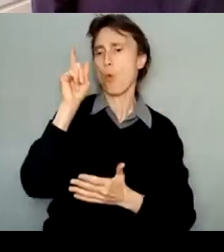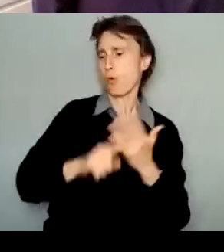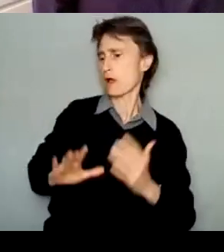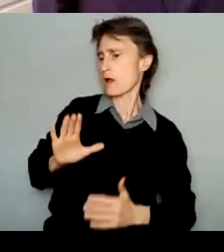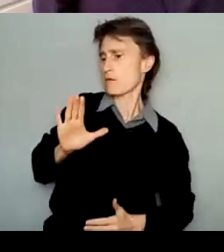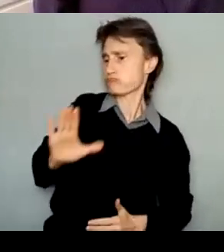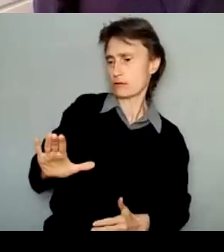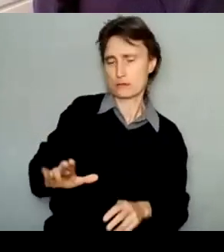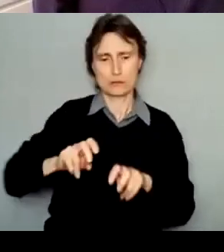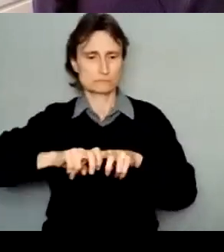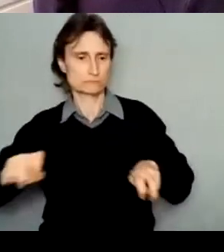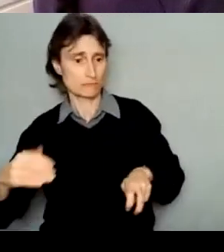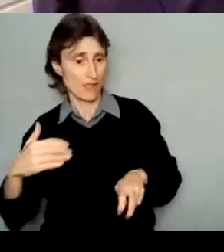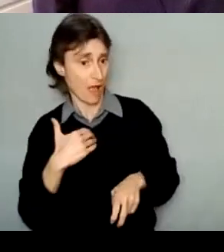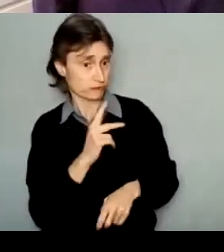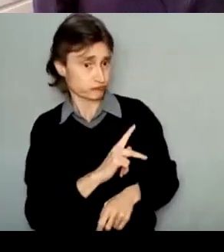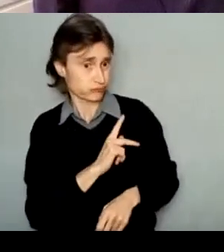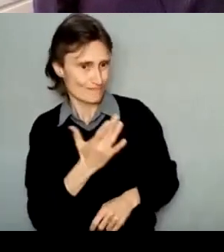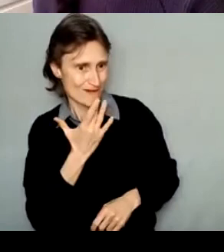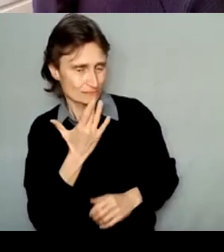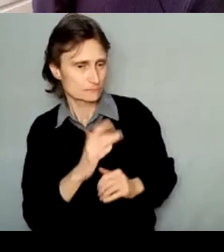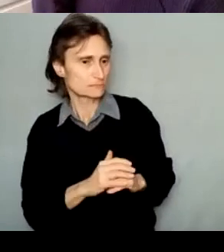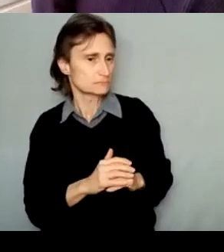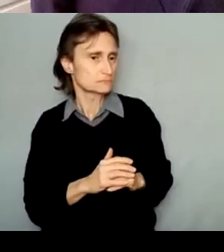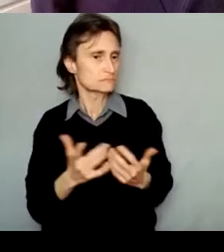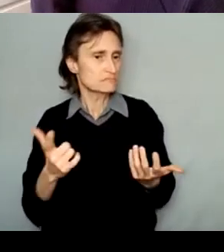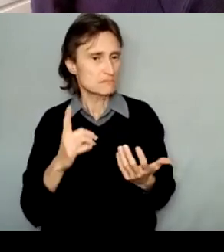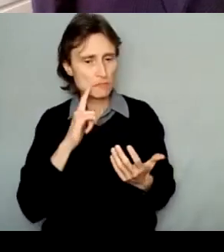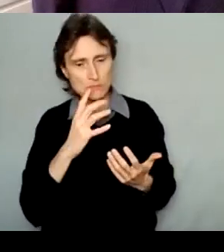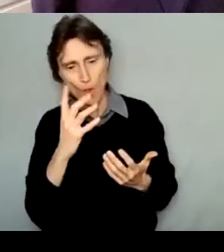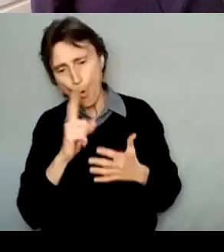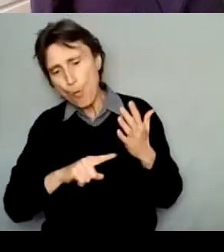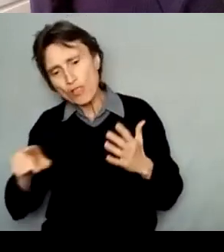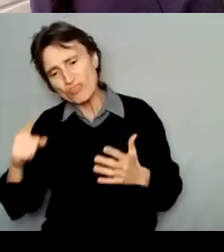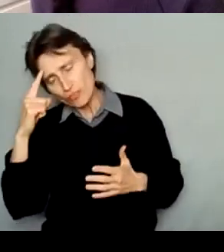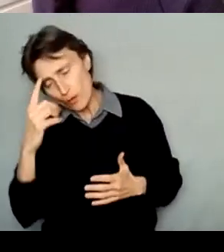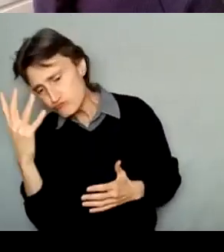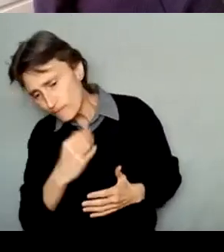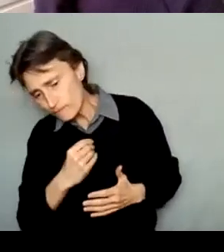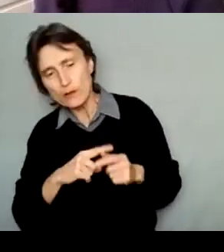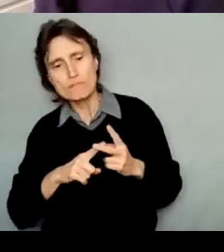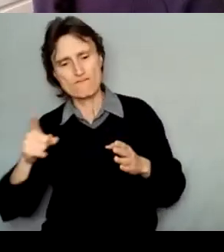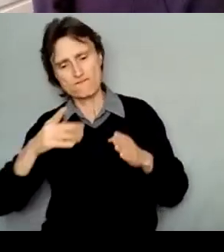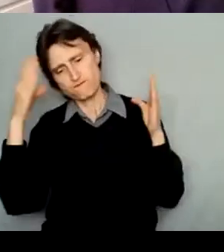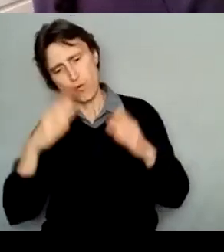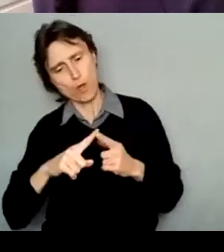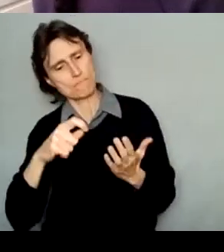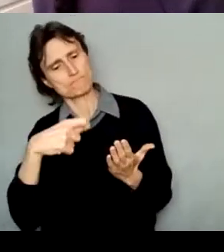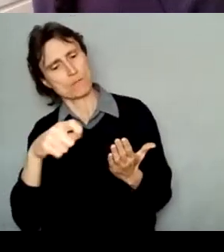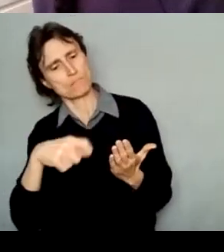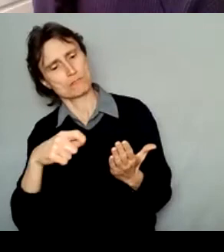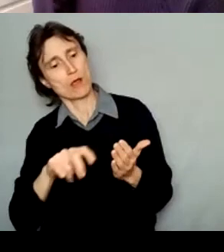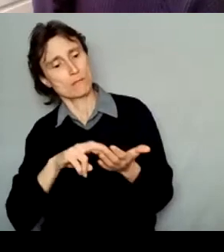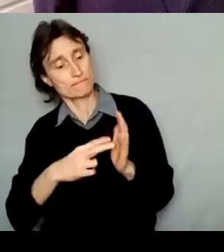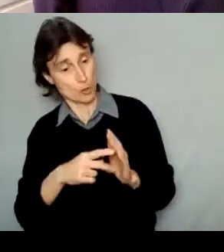around things like taste, aesthetic and process and focus more on scoring according to how well artists understand